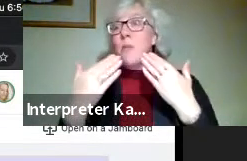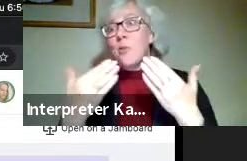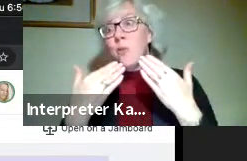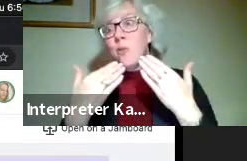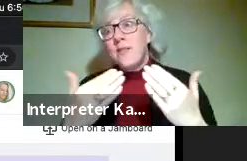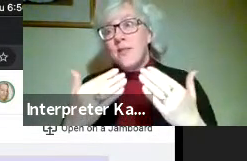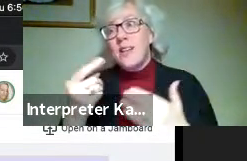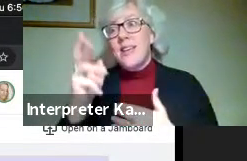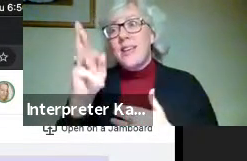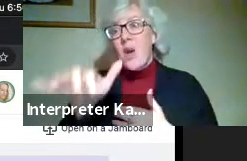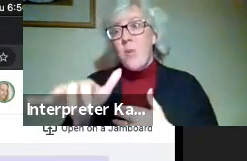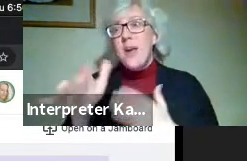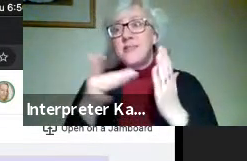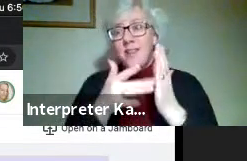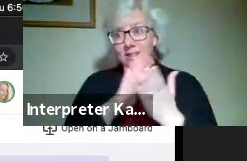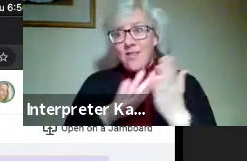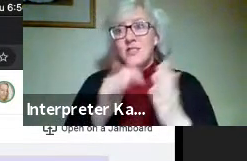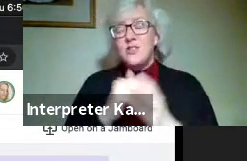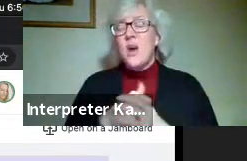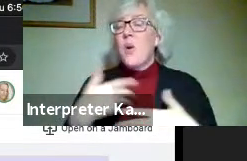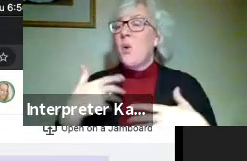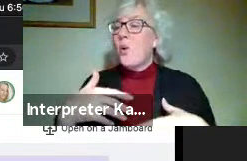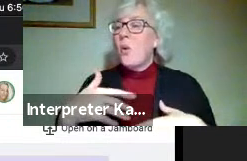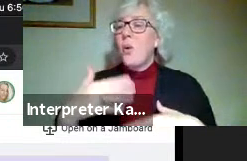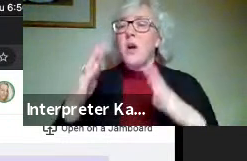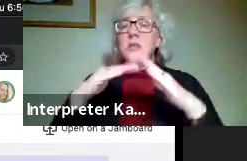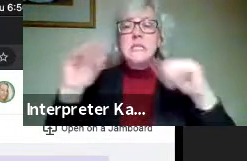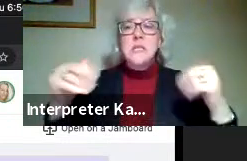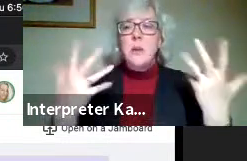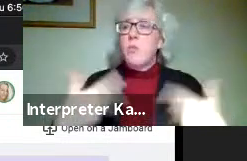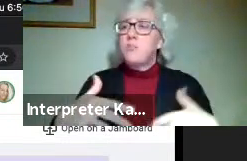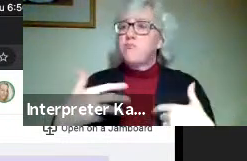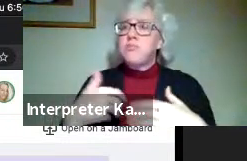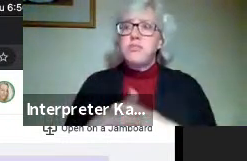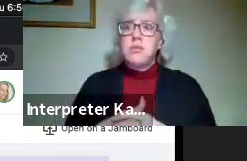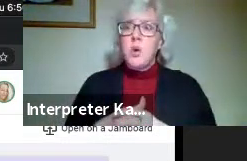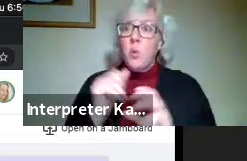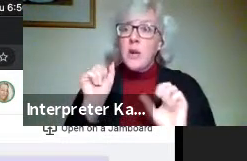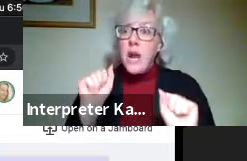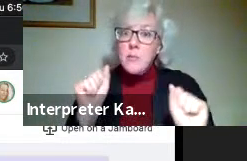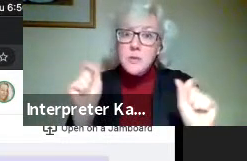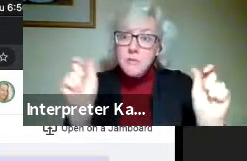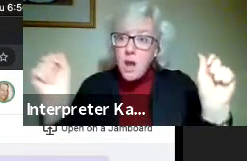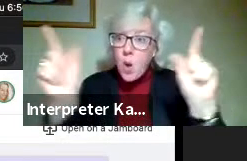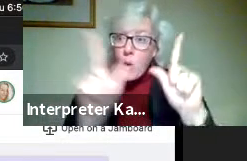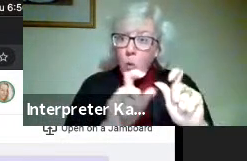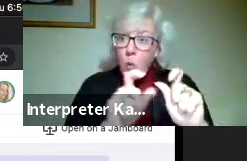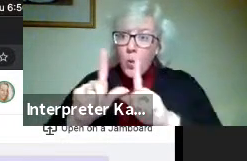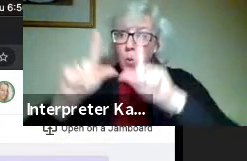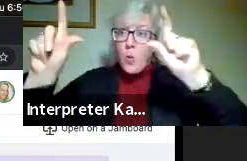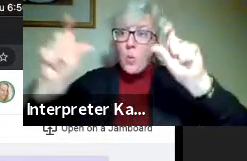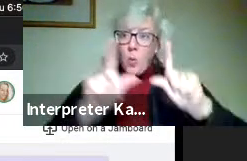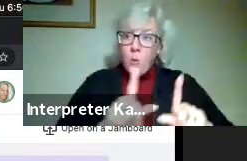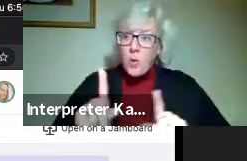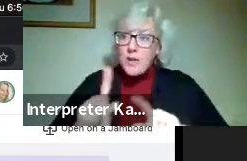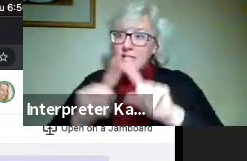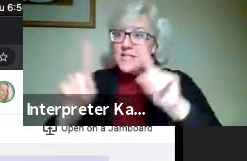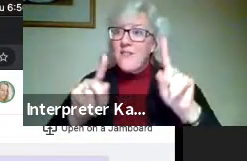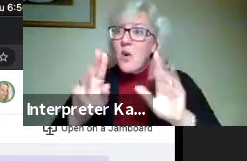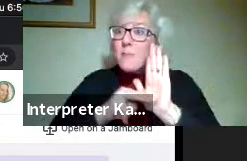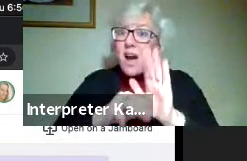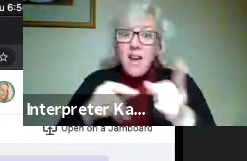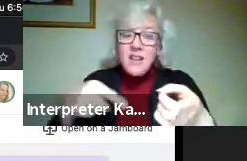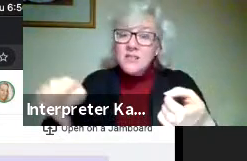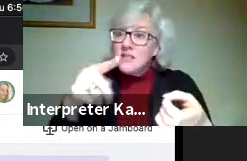Technical College for having such a wonderful system that we're able to scale to all of these different models